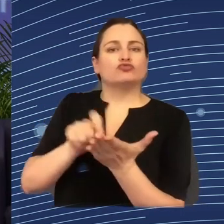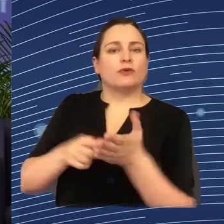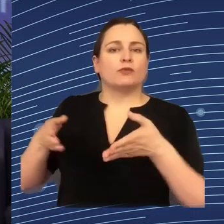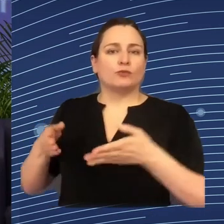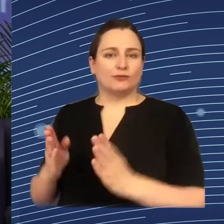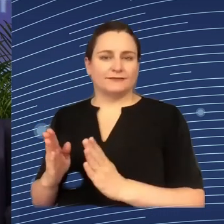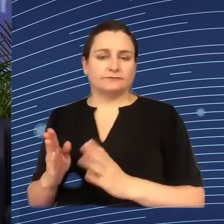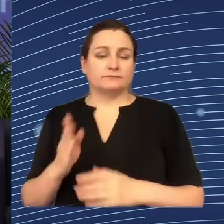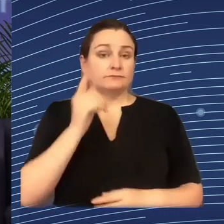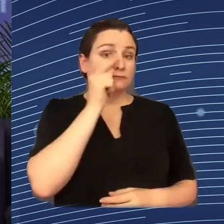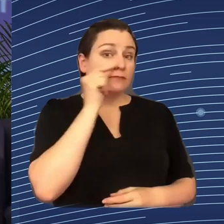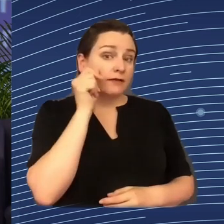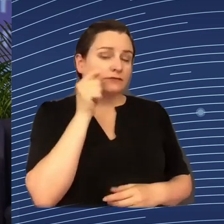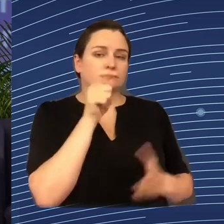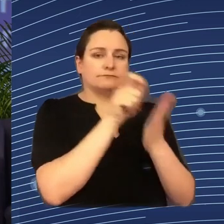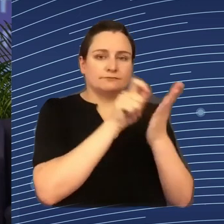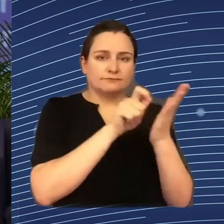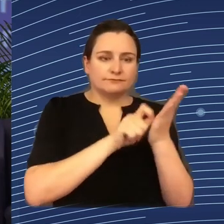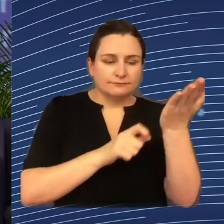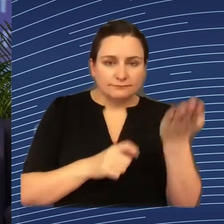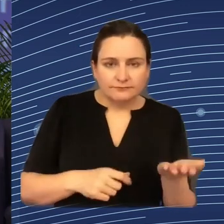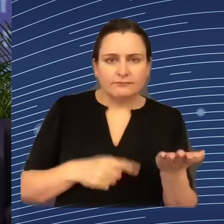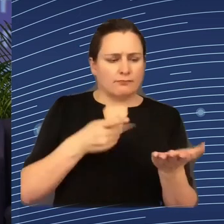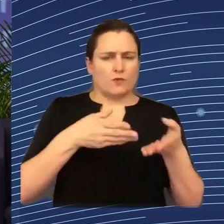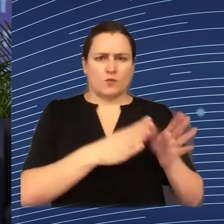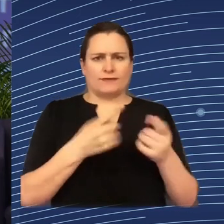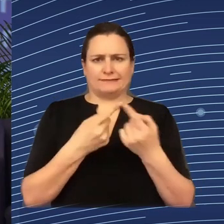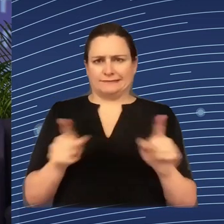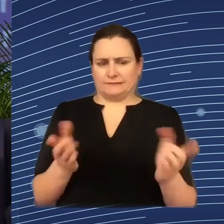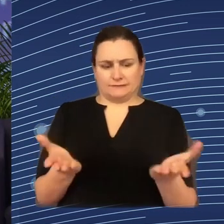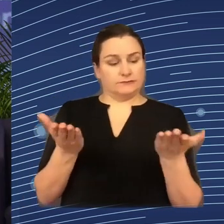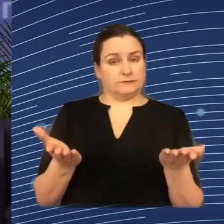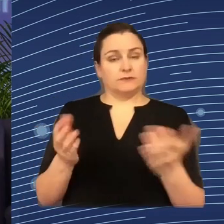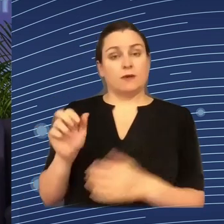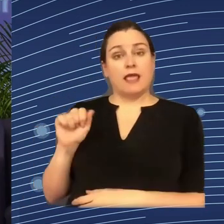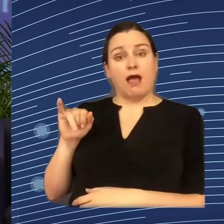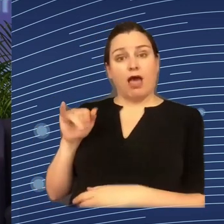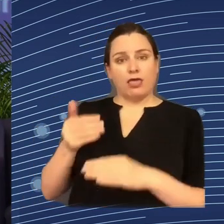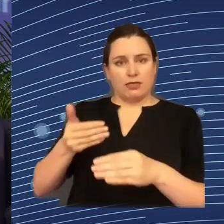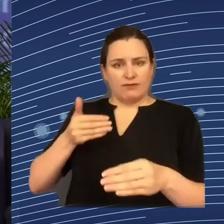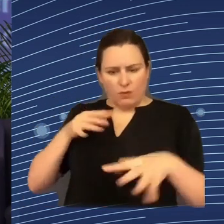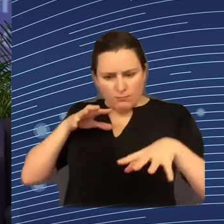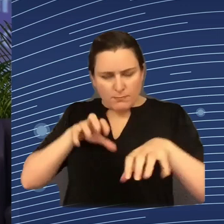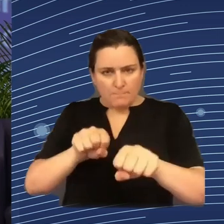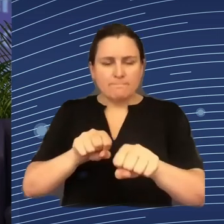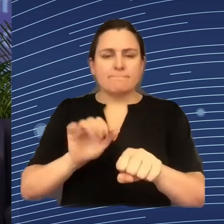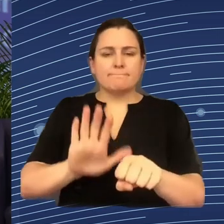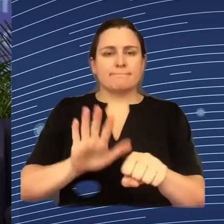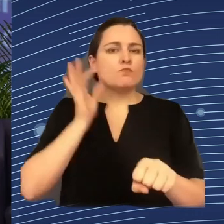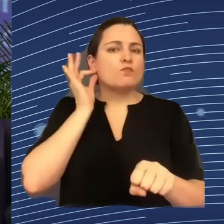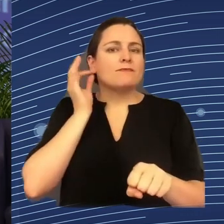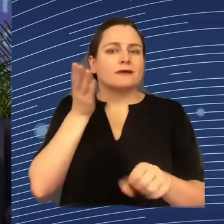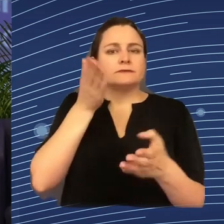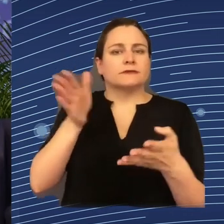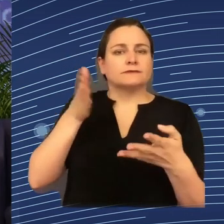or your family names that may give an indication of where you come from. All of that can be part of